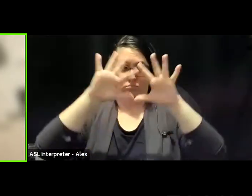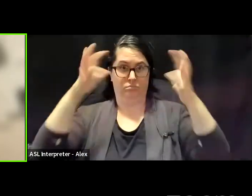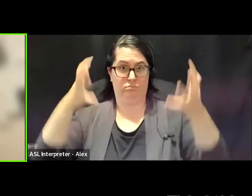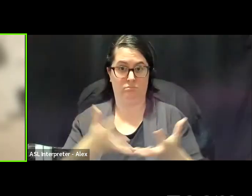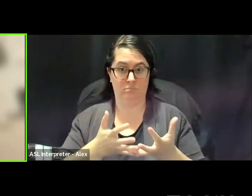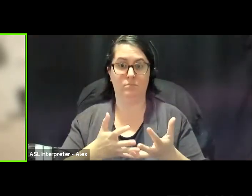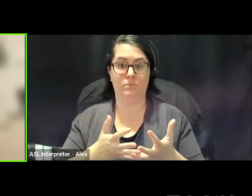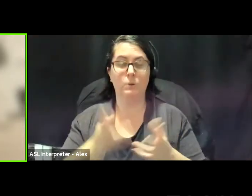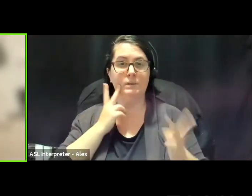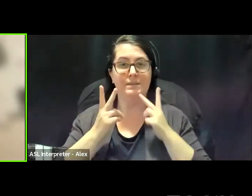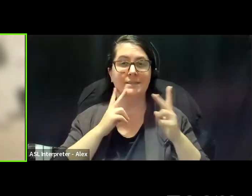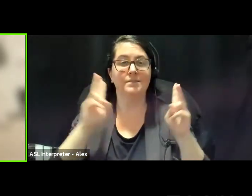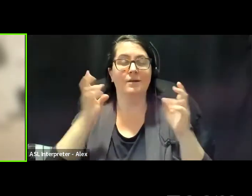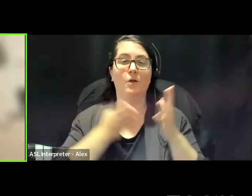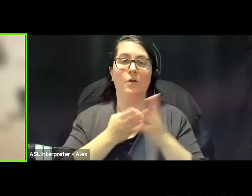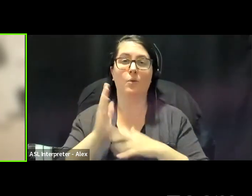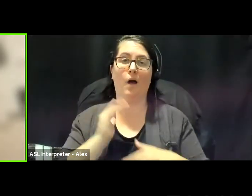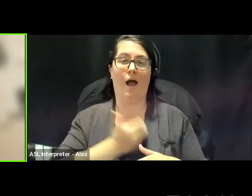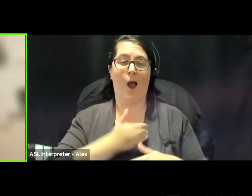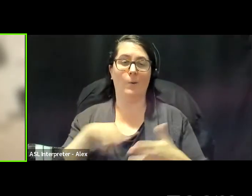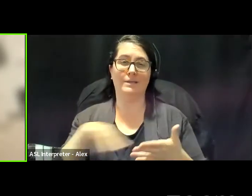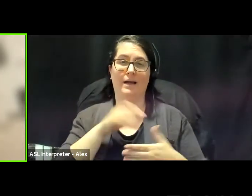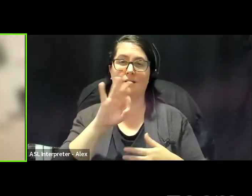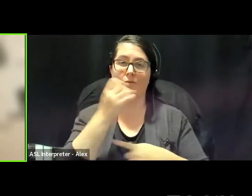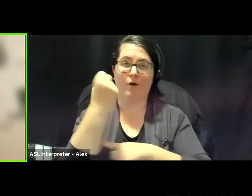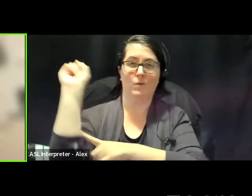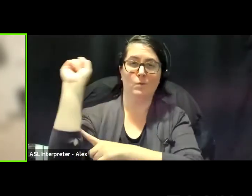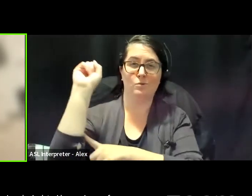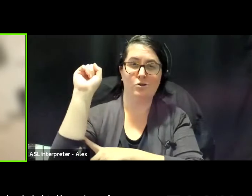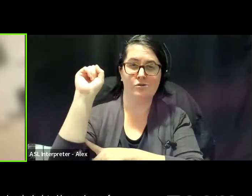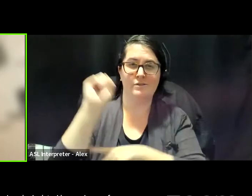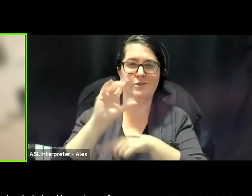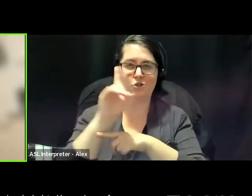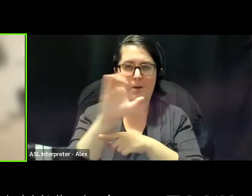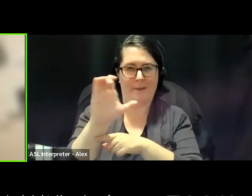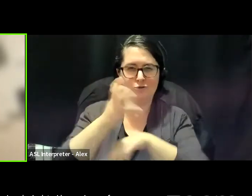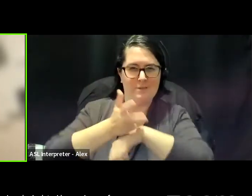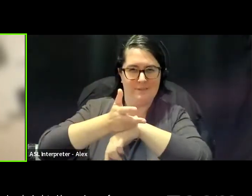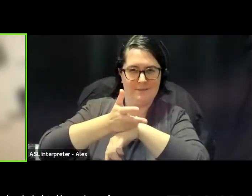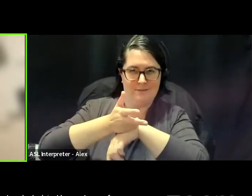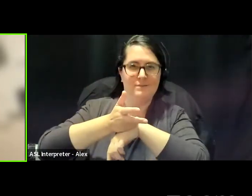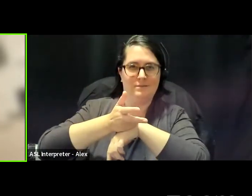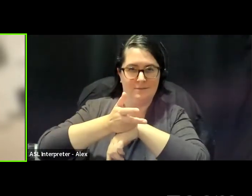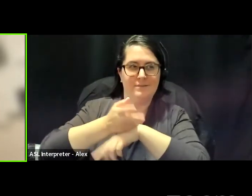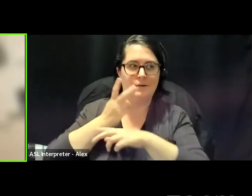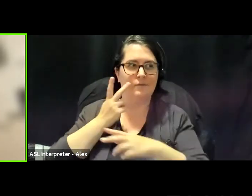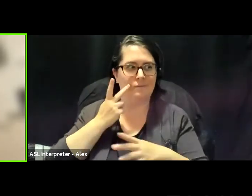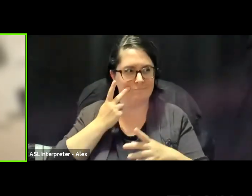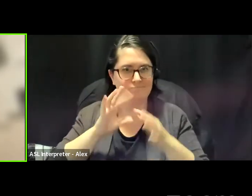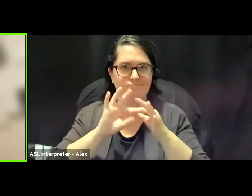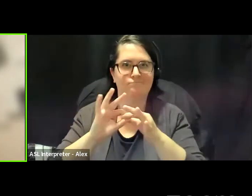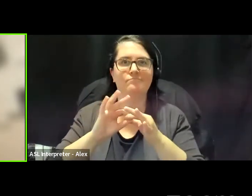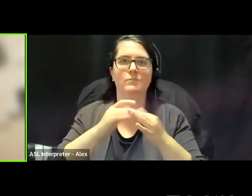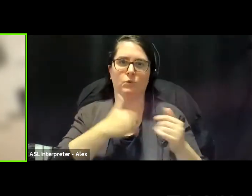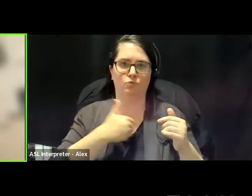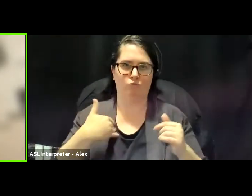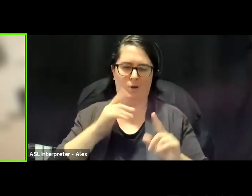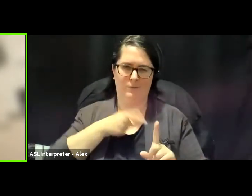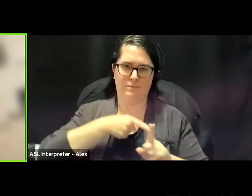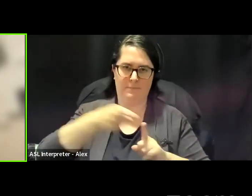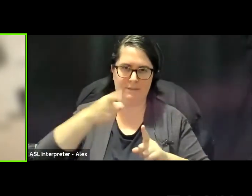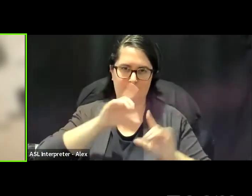Dance of Revolution, a film documenting Toronto's Black queer community. Likewise, I'm talking about the self